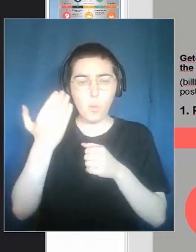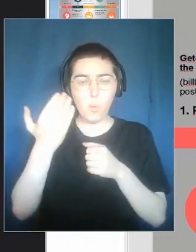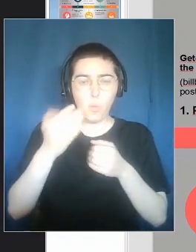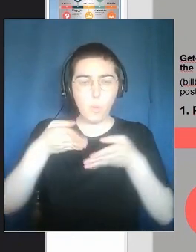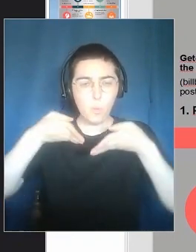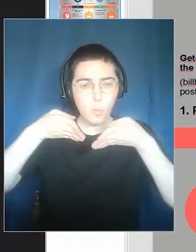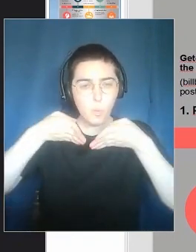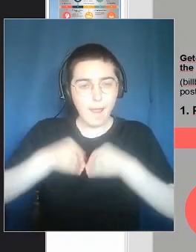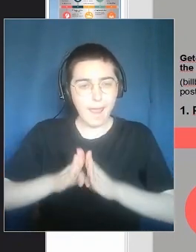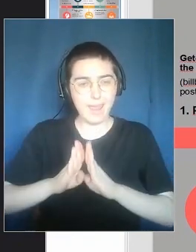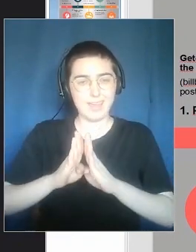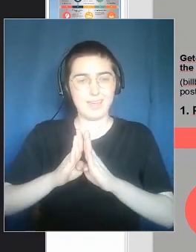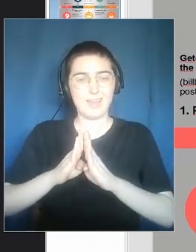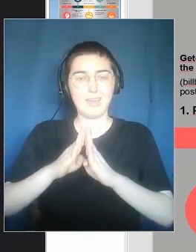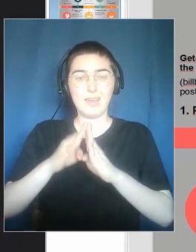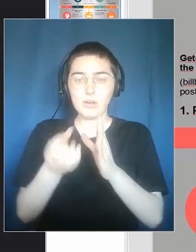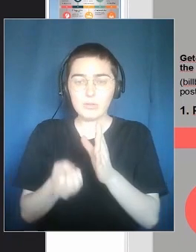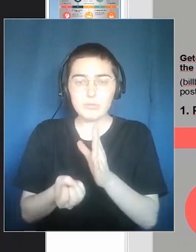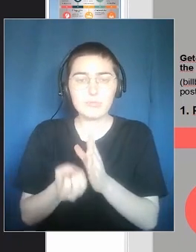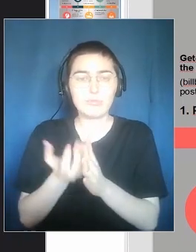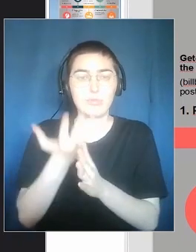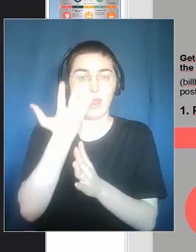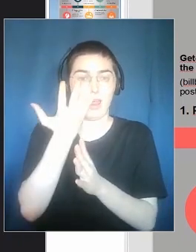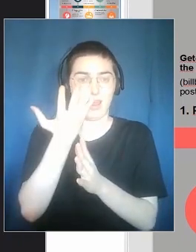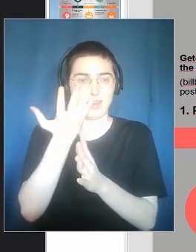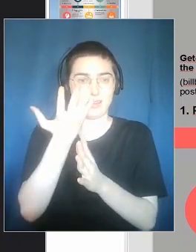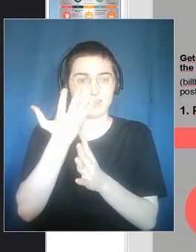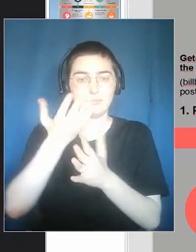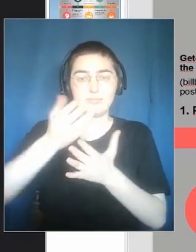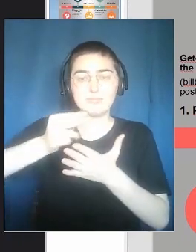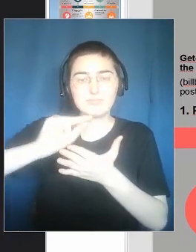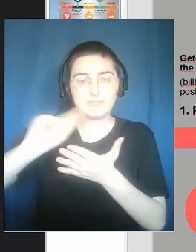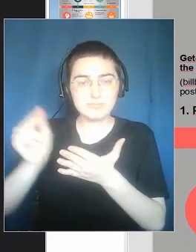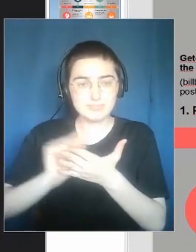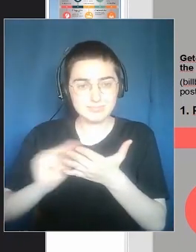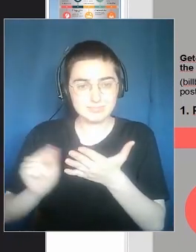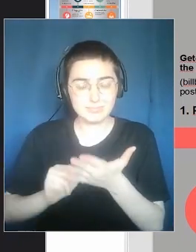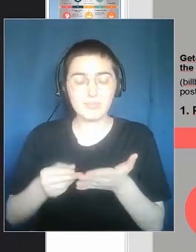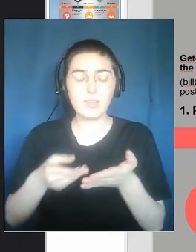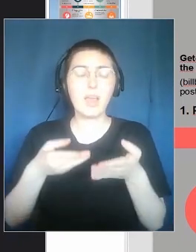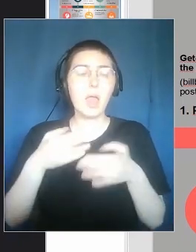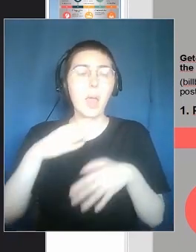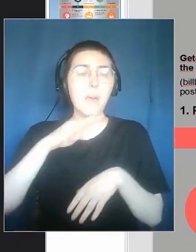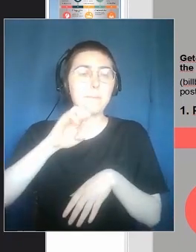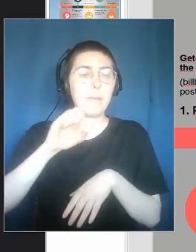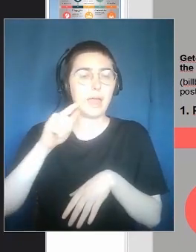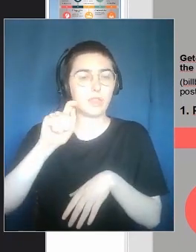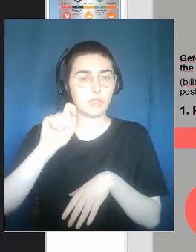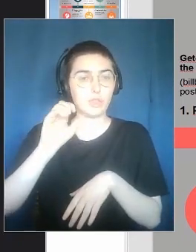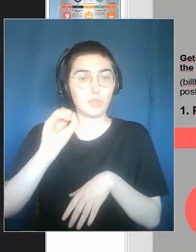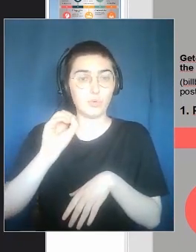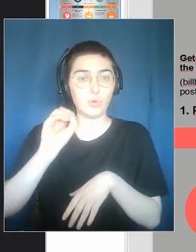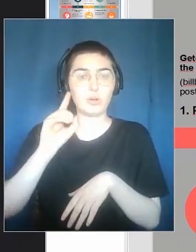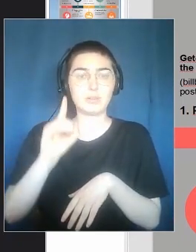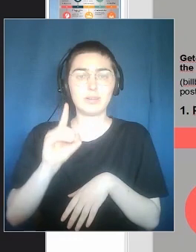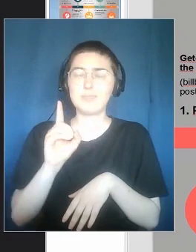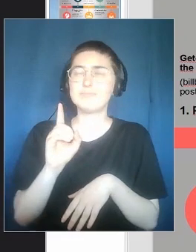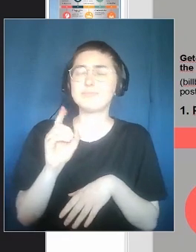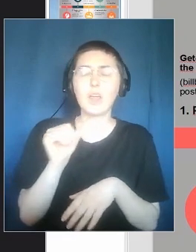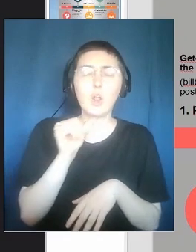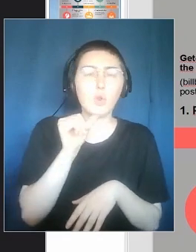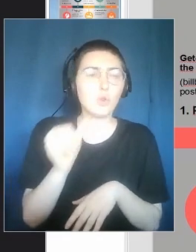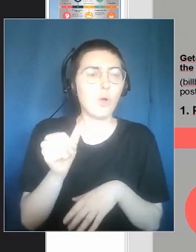the method for creating the play. The writing is not